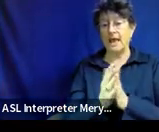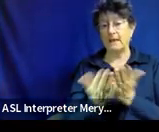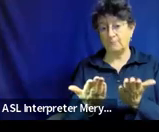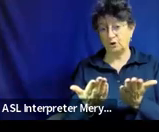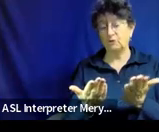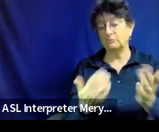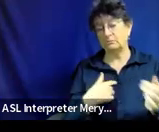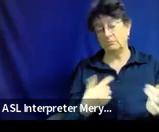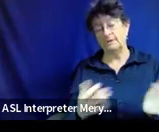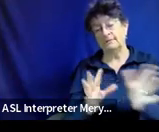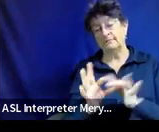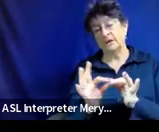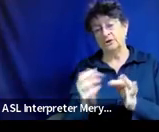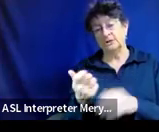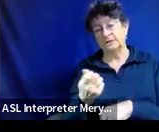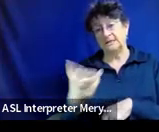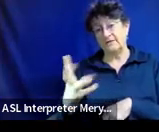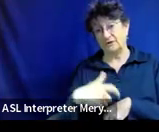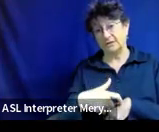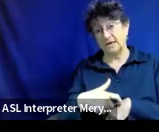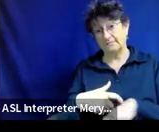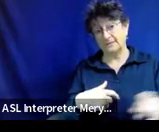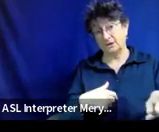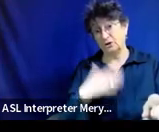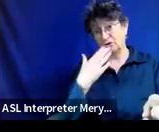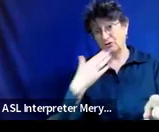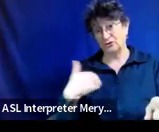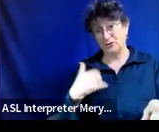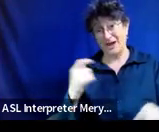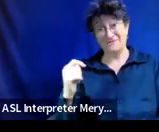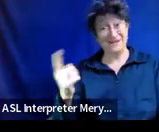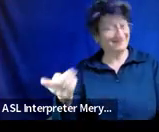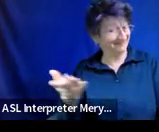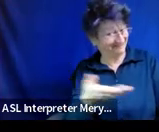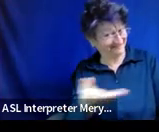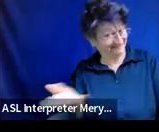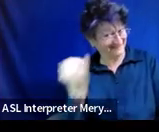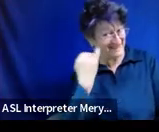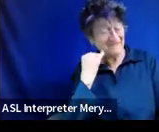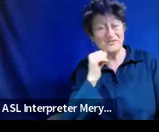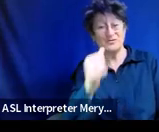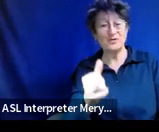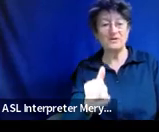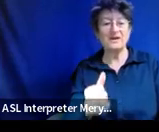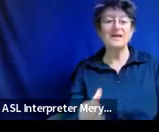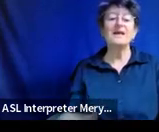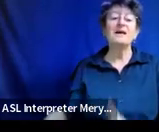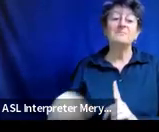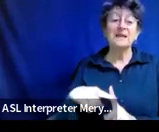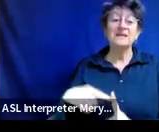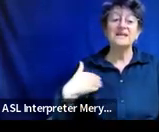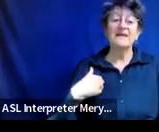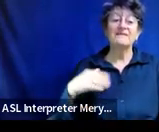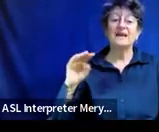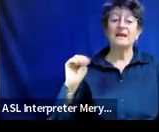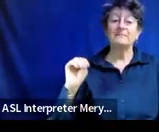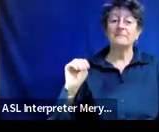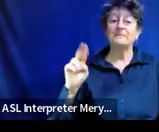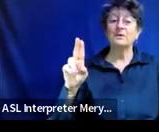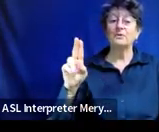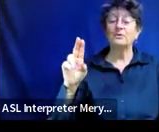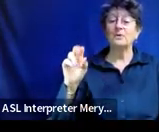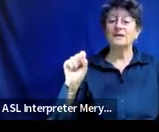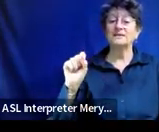So, you know, it'd be good for you to have if you don't already. And then we have muser, which we do reference, but